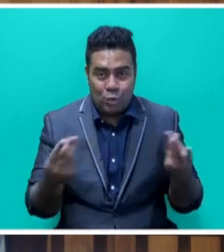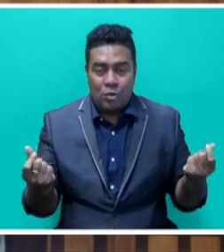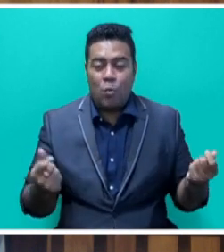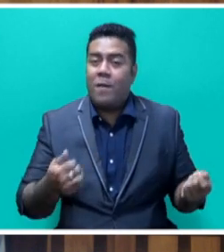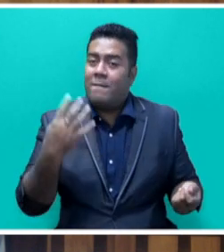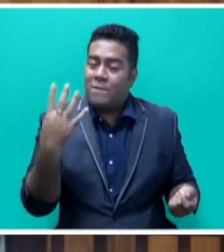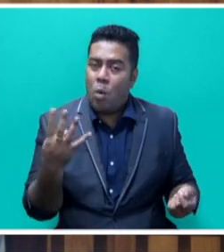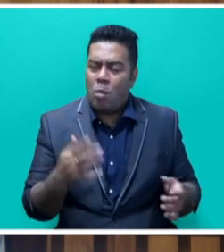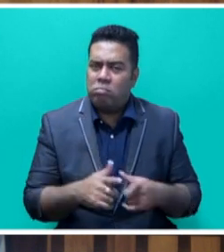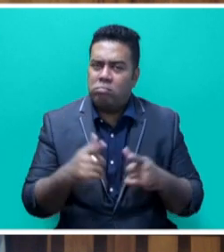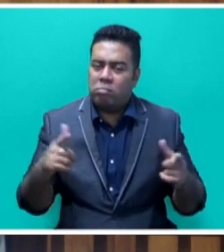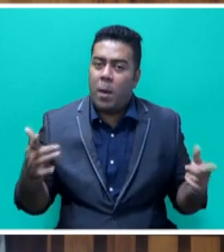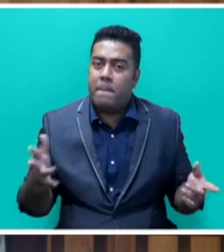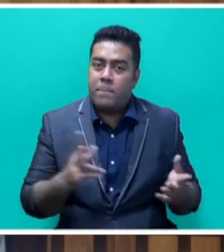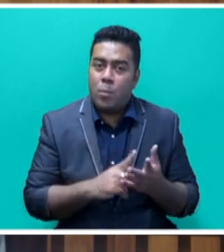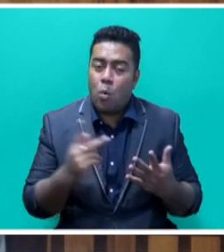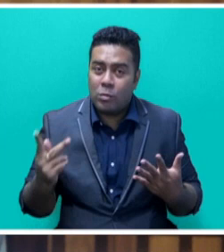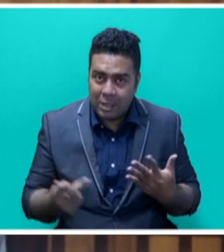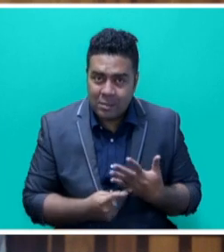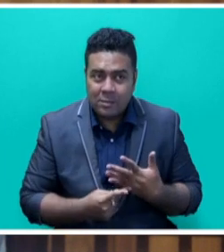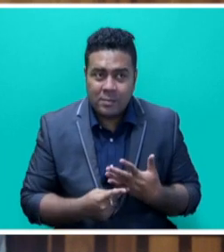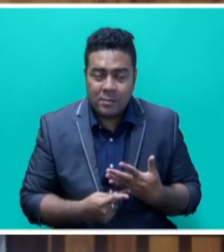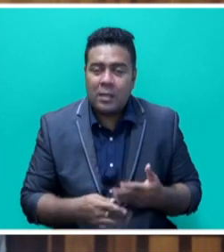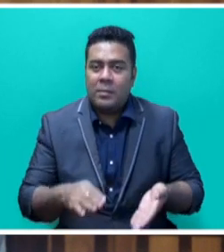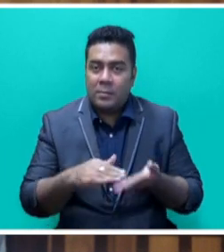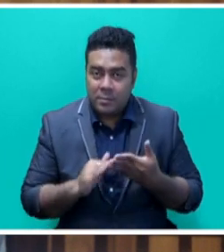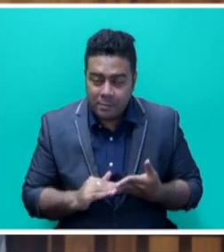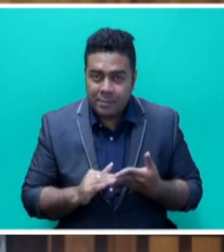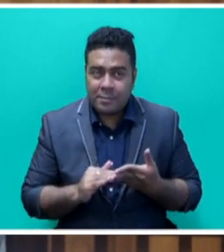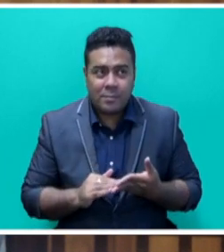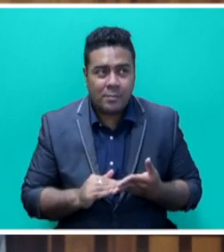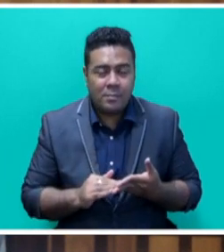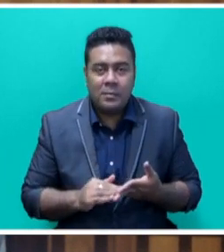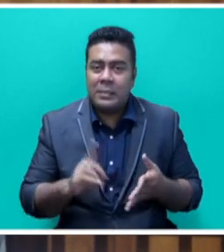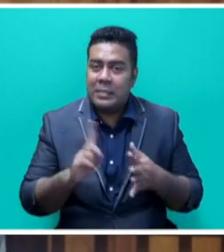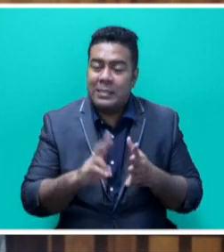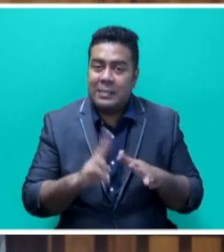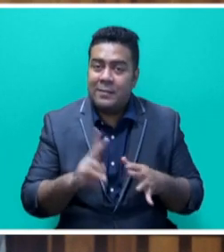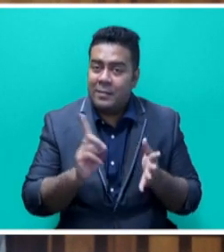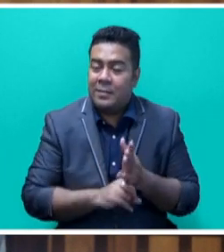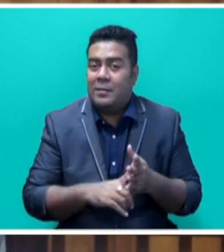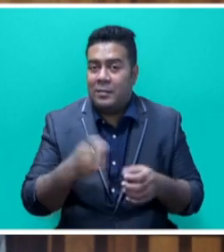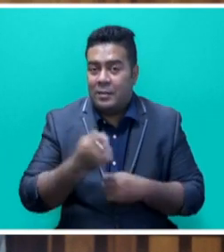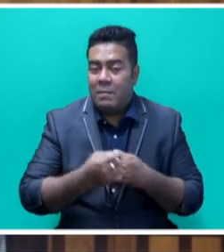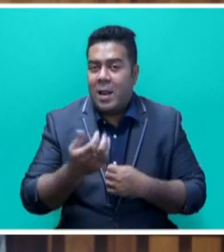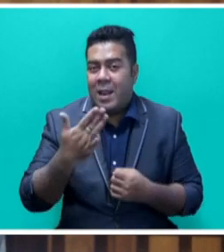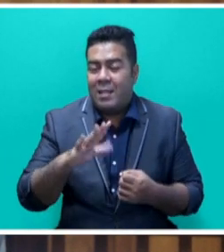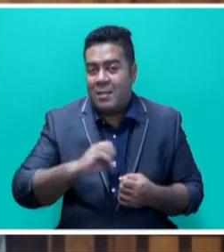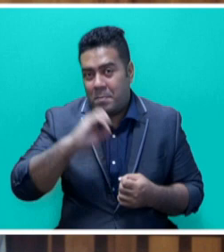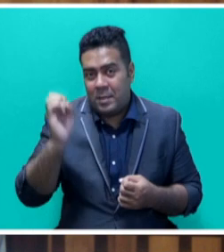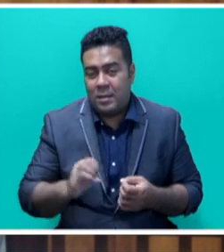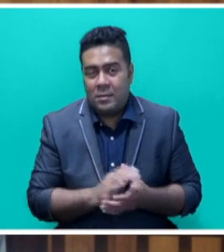large-scale solar projects that are expected to help EFL generate at least 90% of its energy from